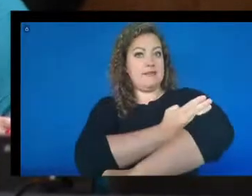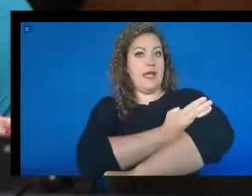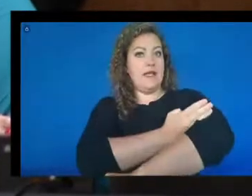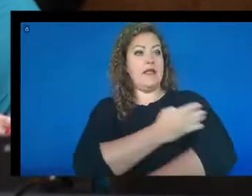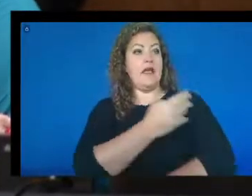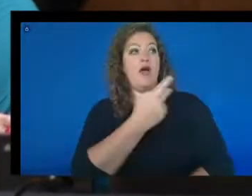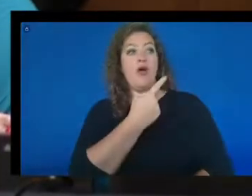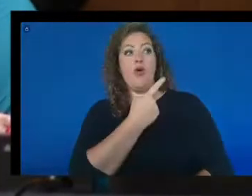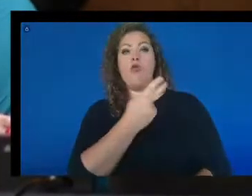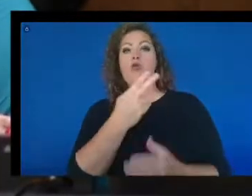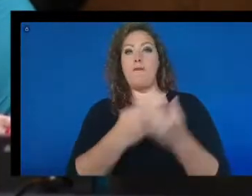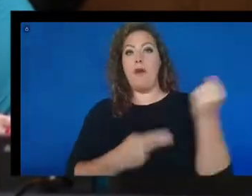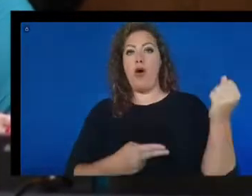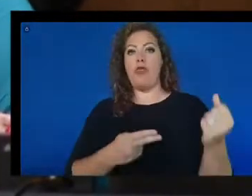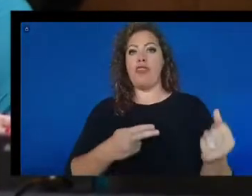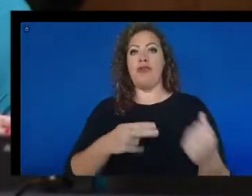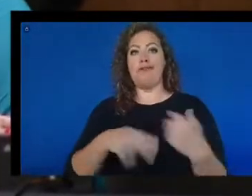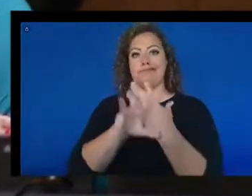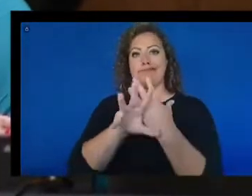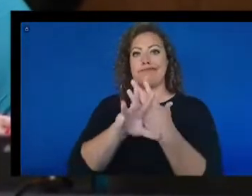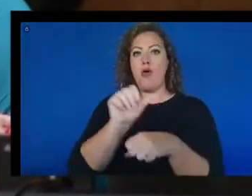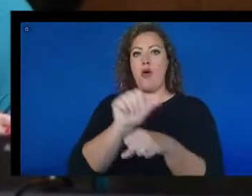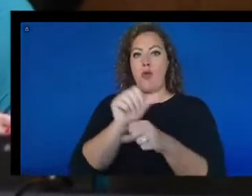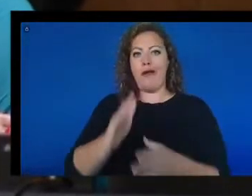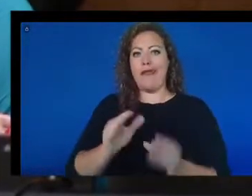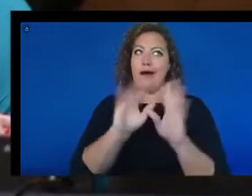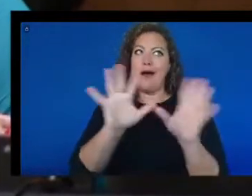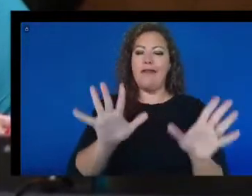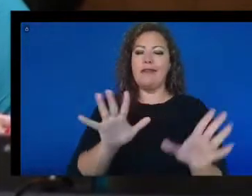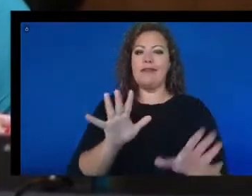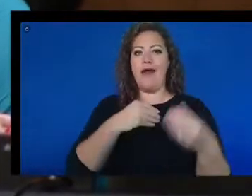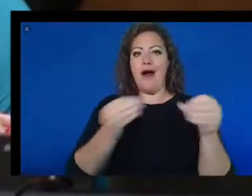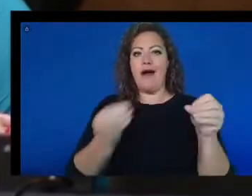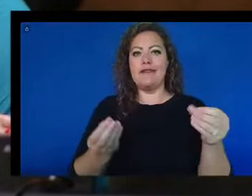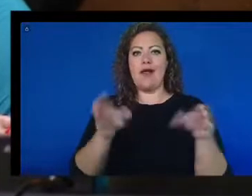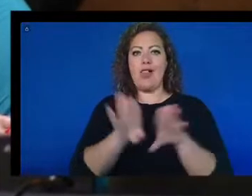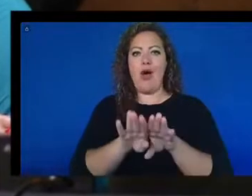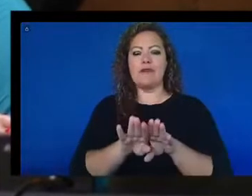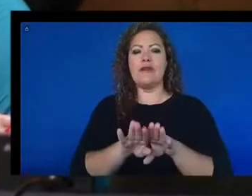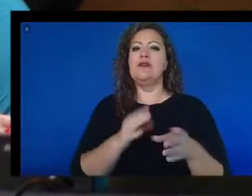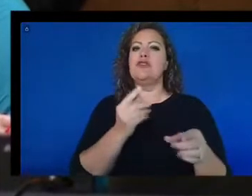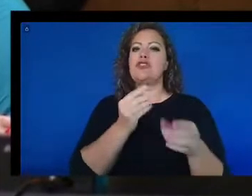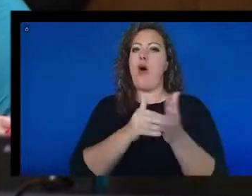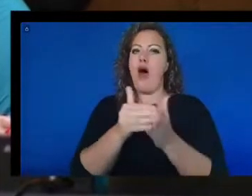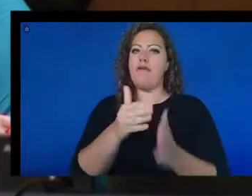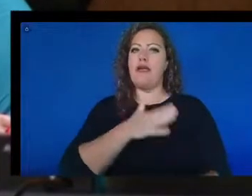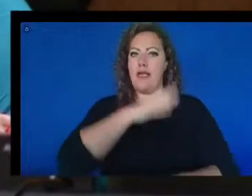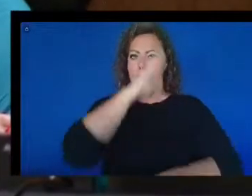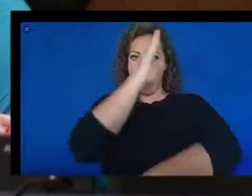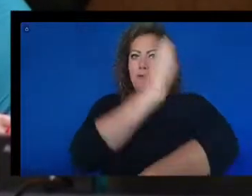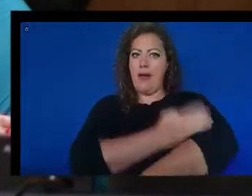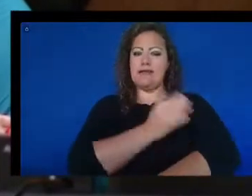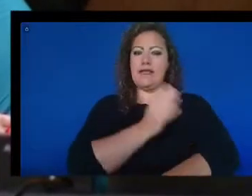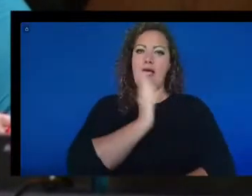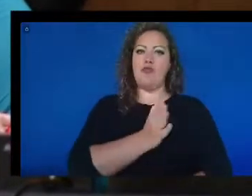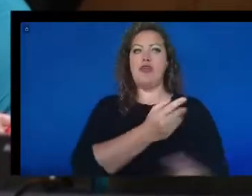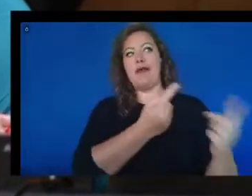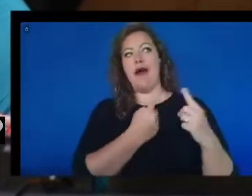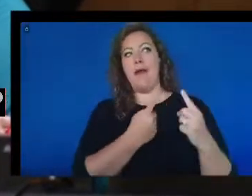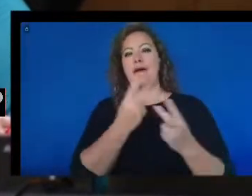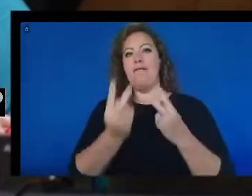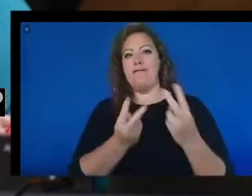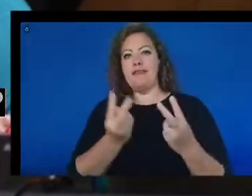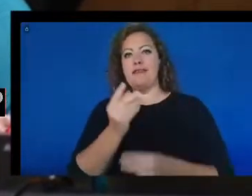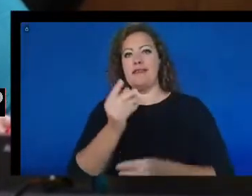obviously. Well, obviously, we, offices were shut down. And as a routine, he'd come up at least once or twice a week at lunchtime, sit down with his